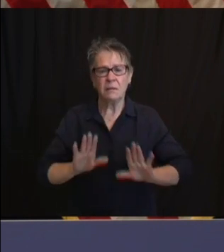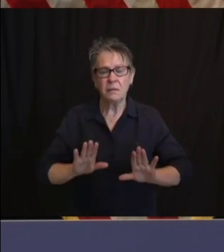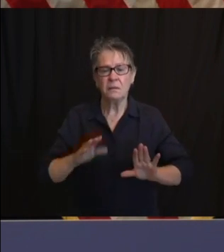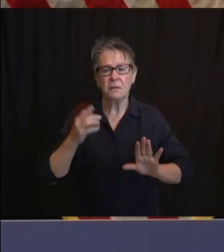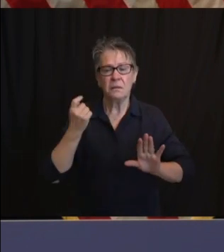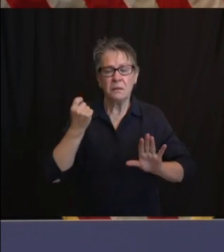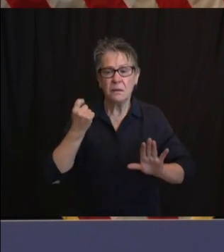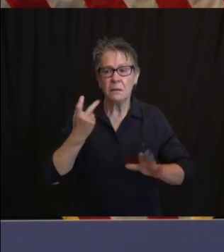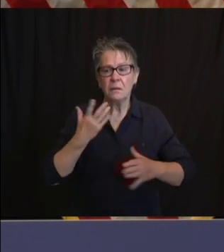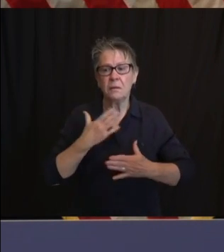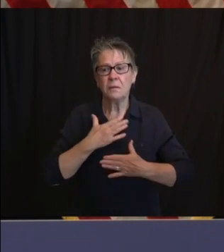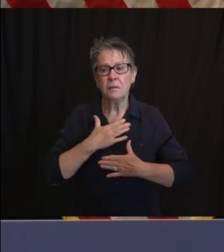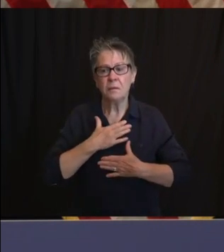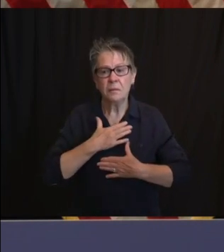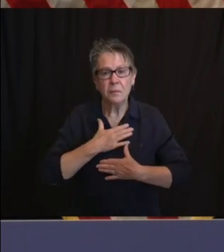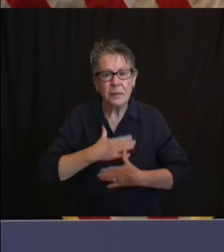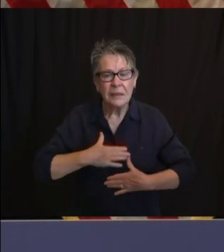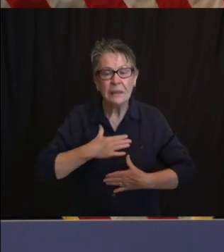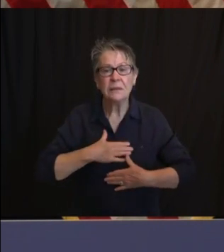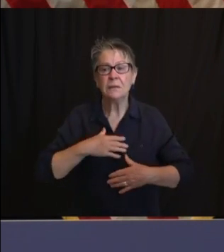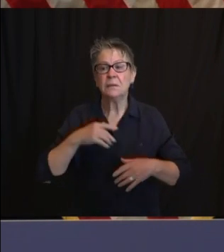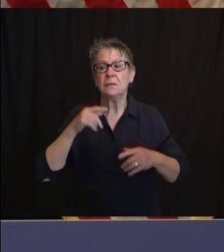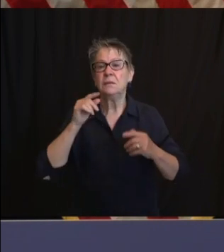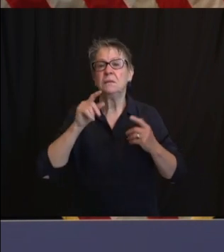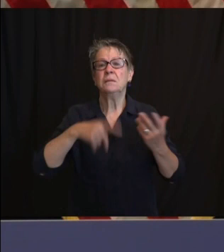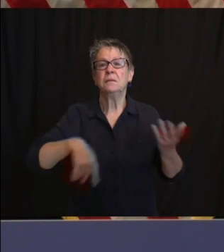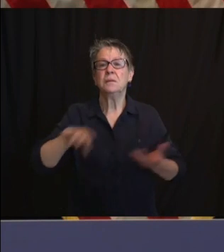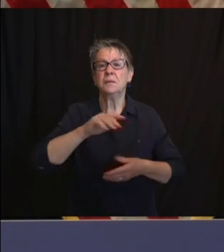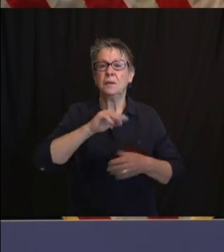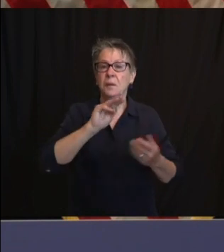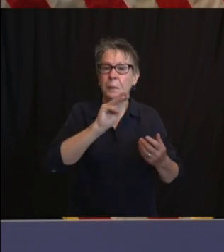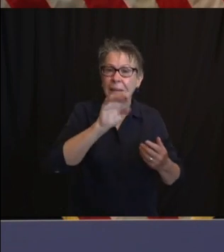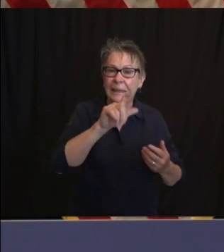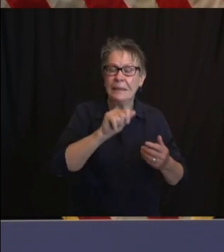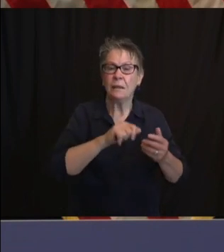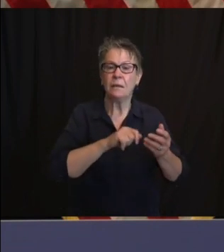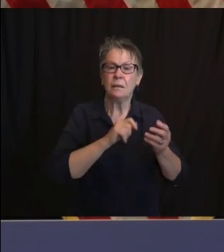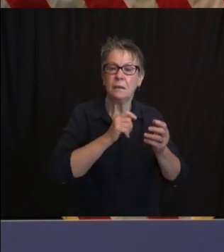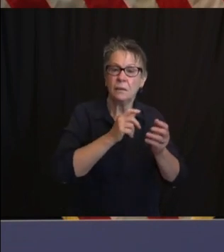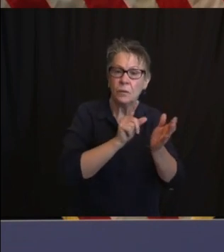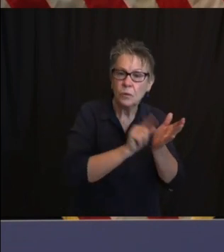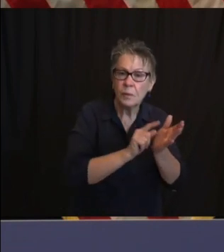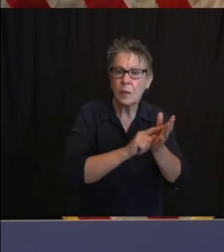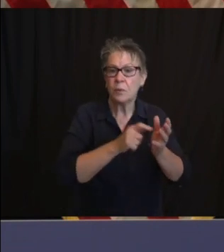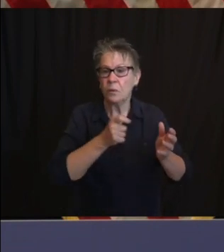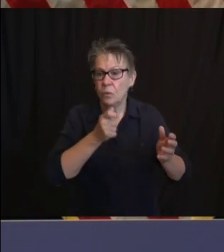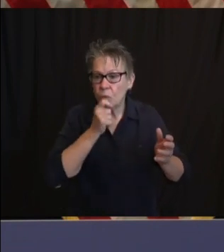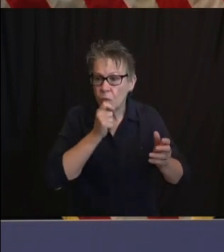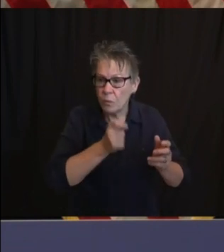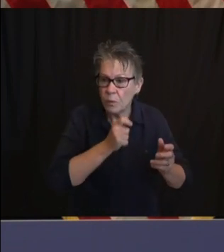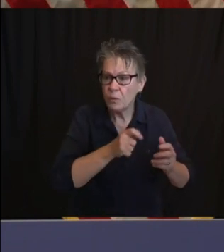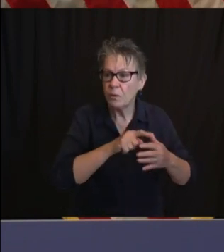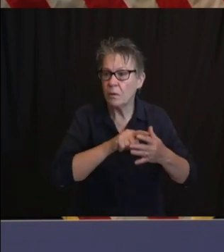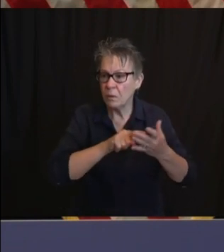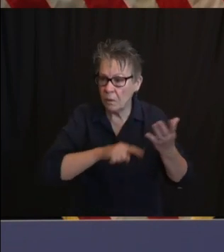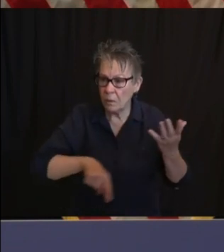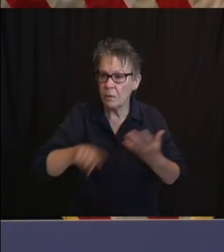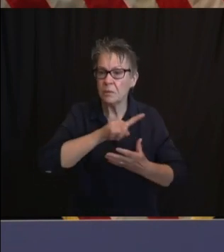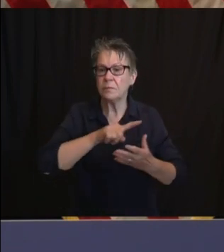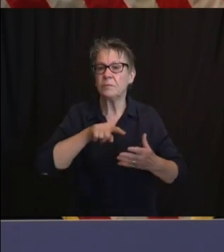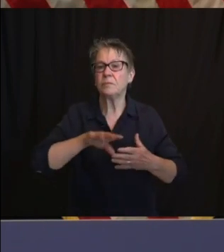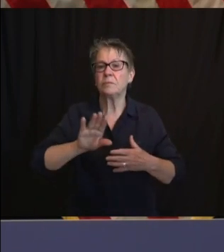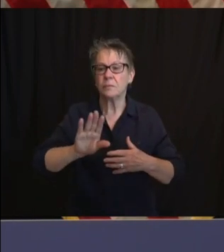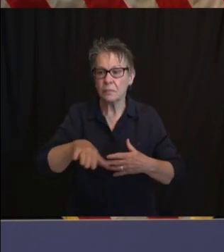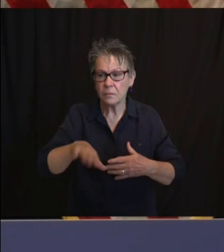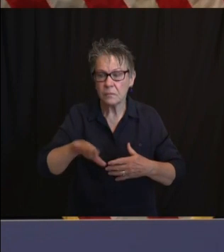press, our colleagues, and most importantly, everybody listening. Um, this has been overwhelmingly, as it should be